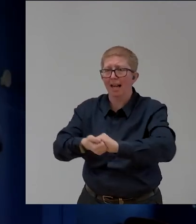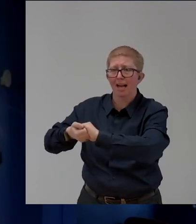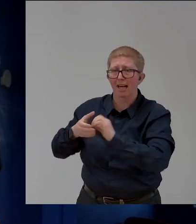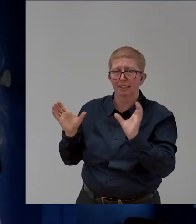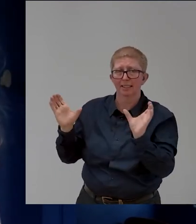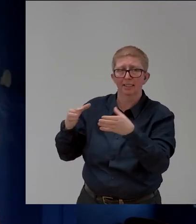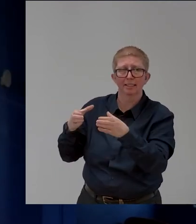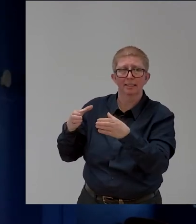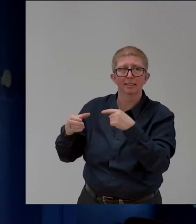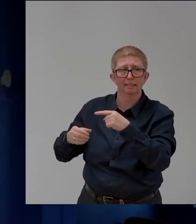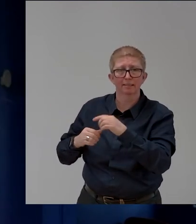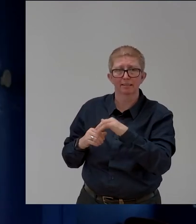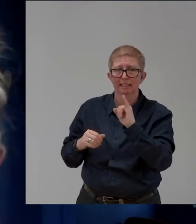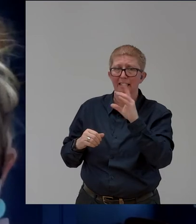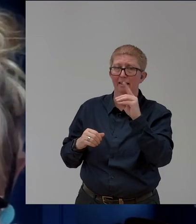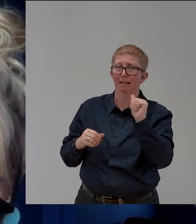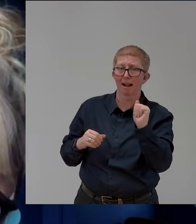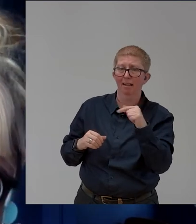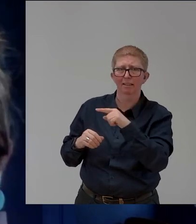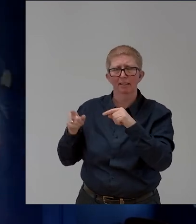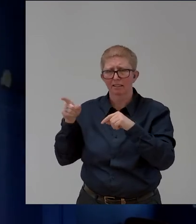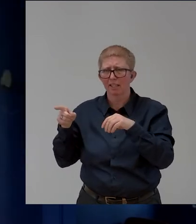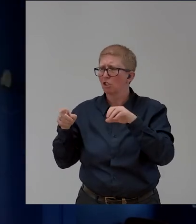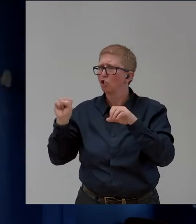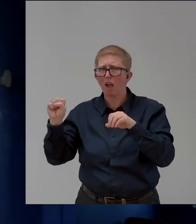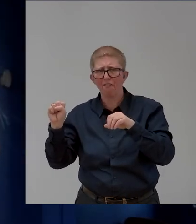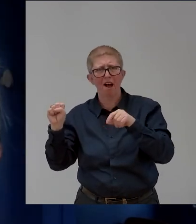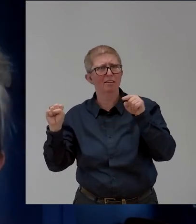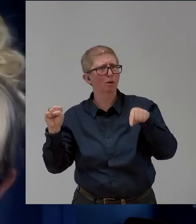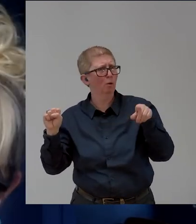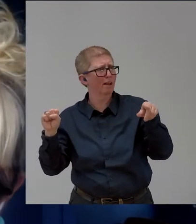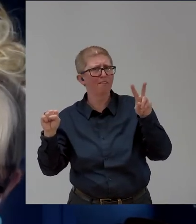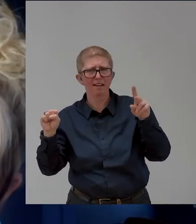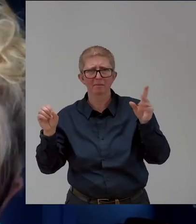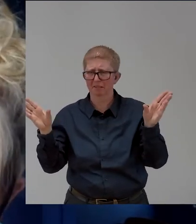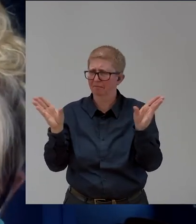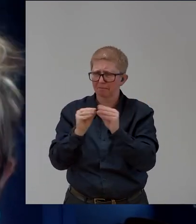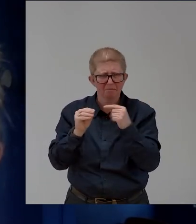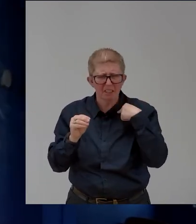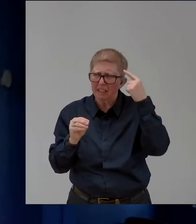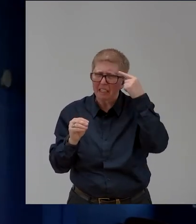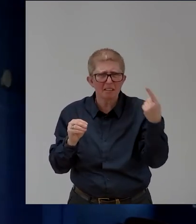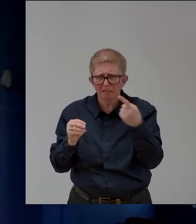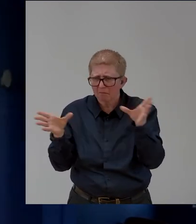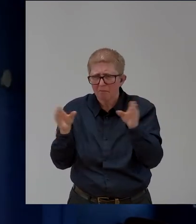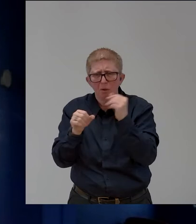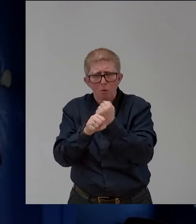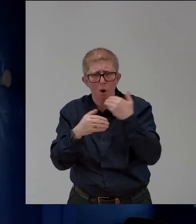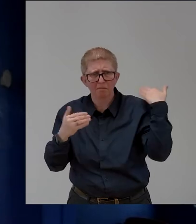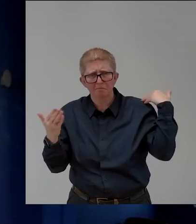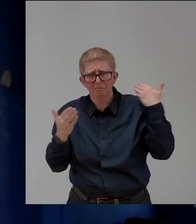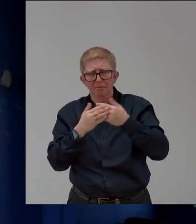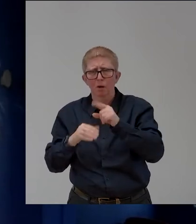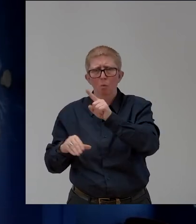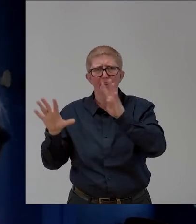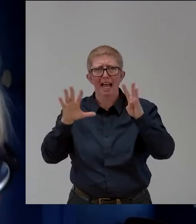many years committed to the space, 19, I believe. You're also the co-chair of GLAAD. You are also